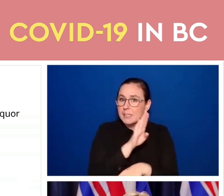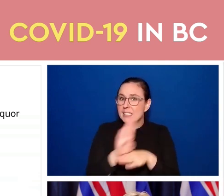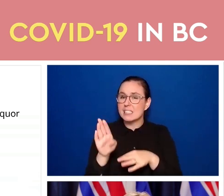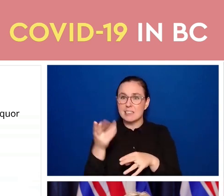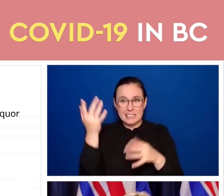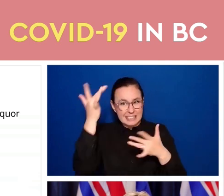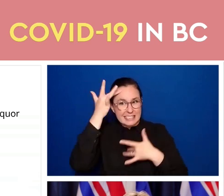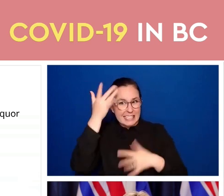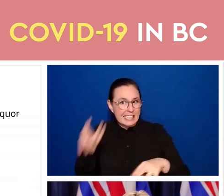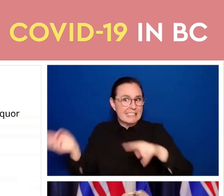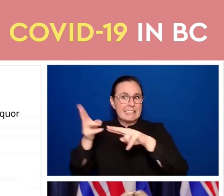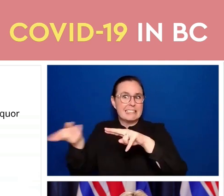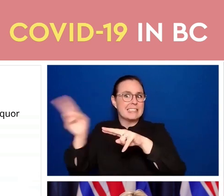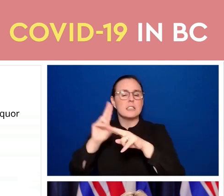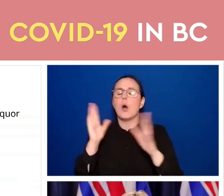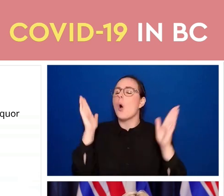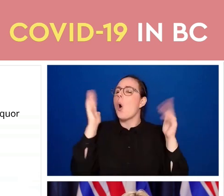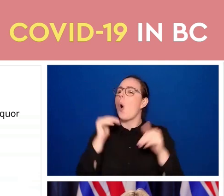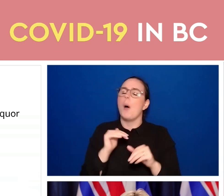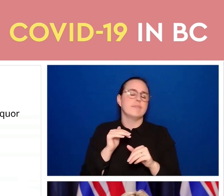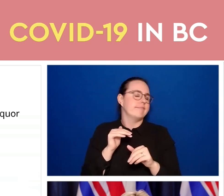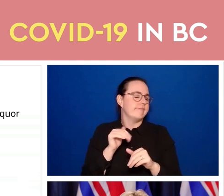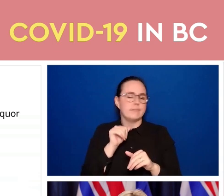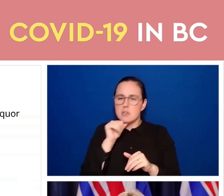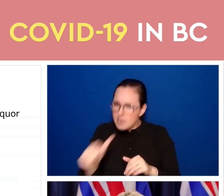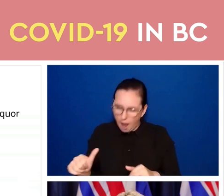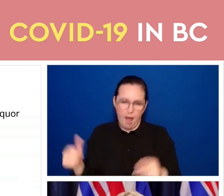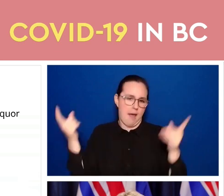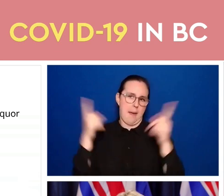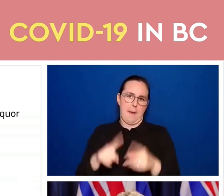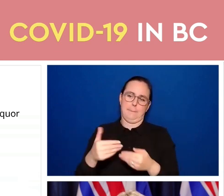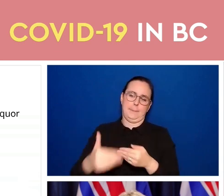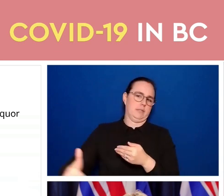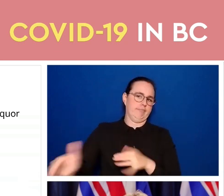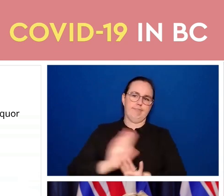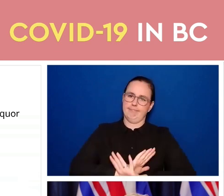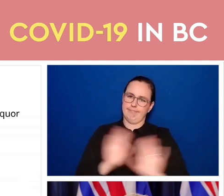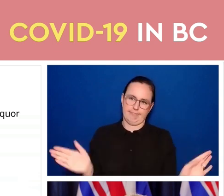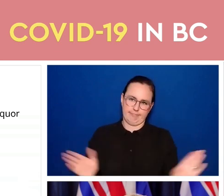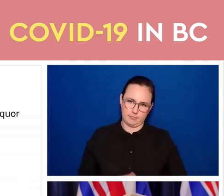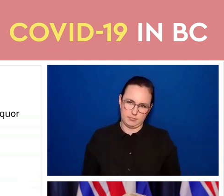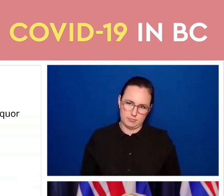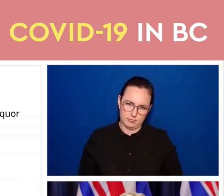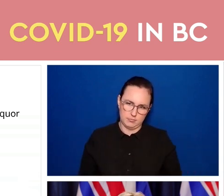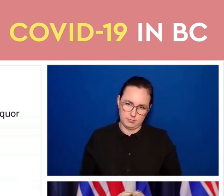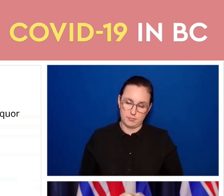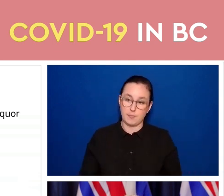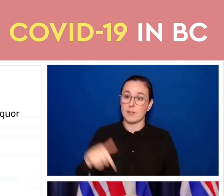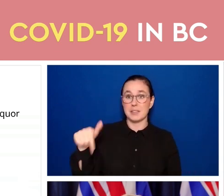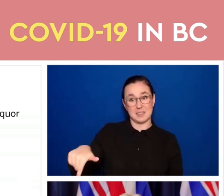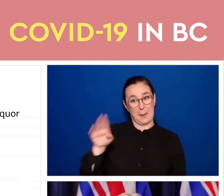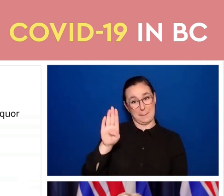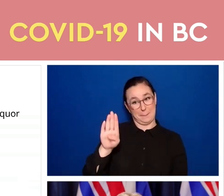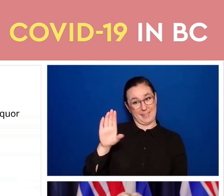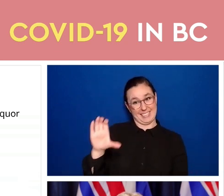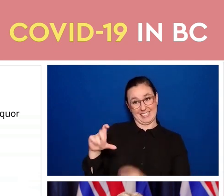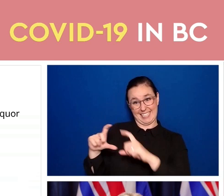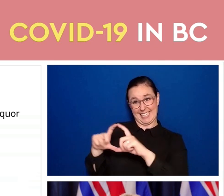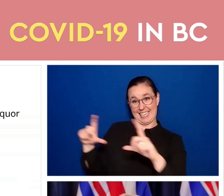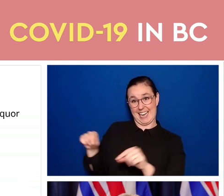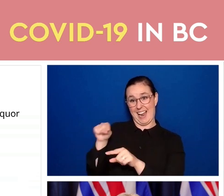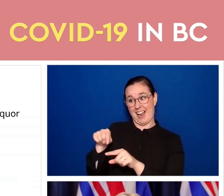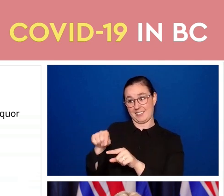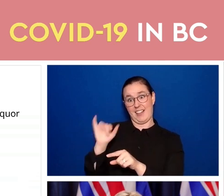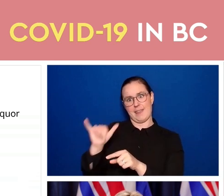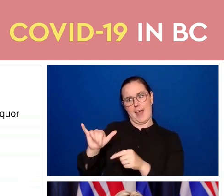So the BC vaccine card, as I said, is another layer of protection. But it's not the only layer Masks continue to be